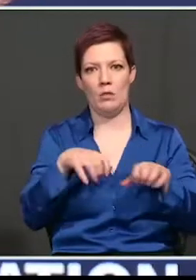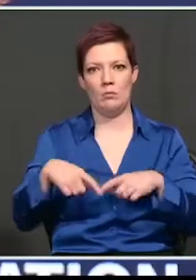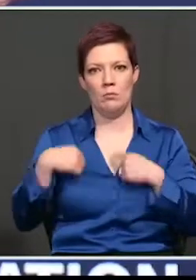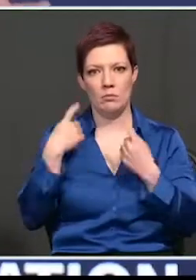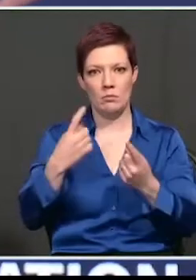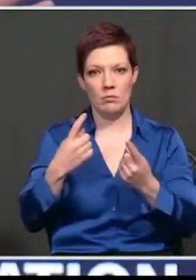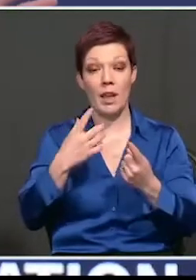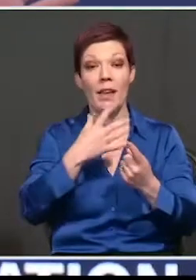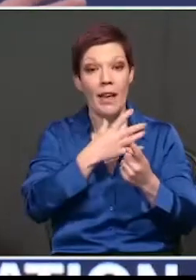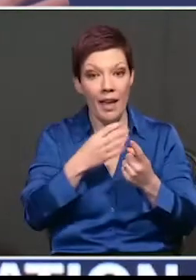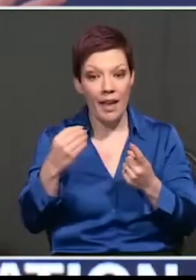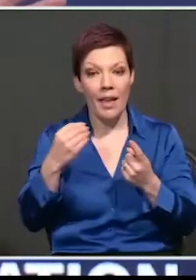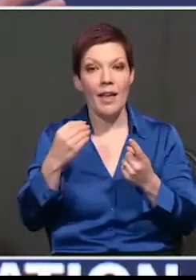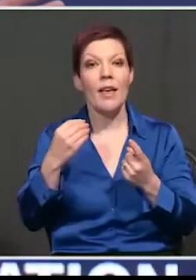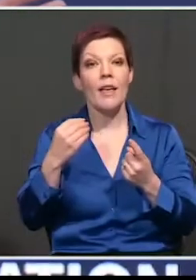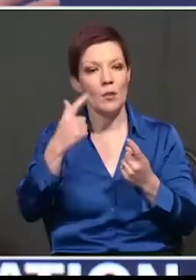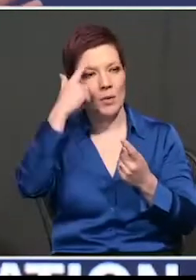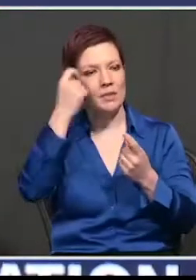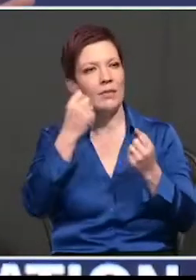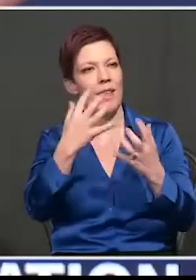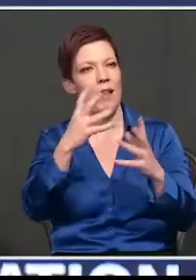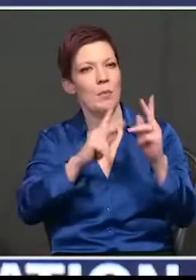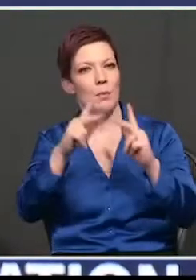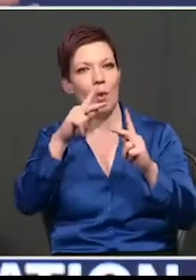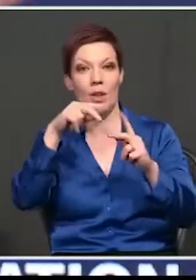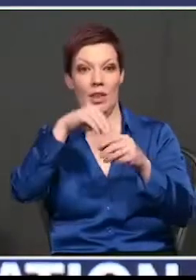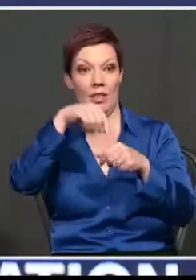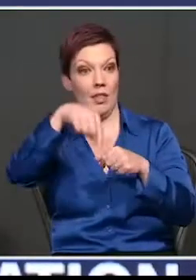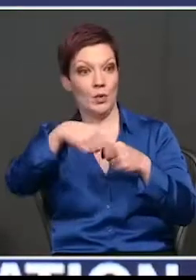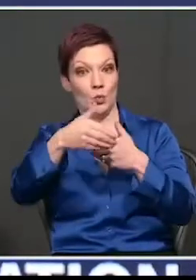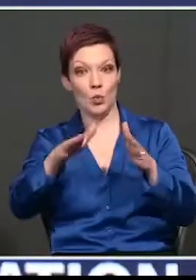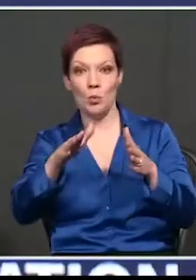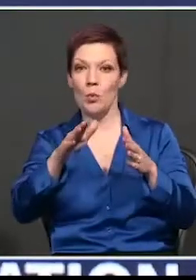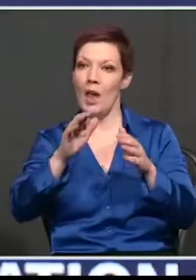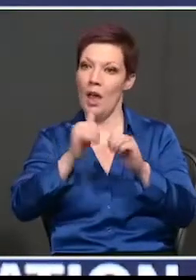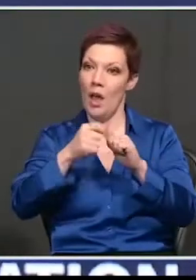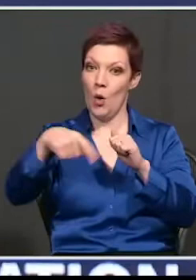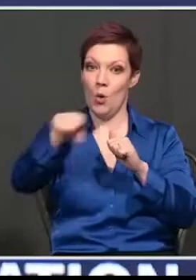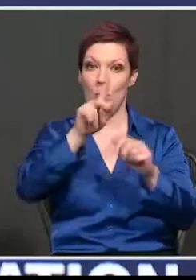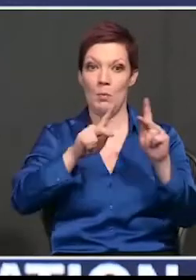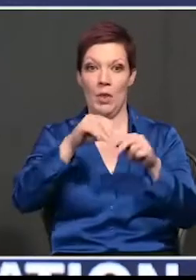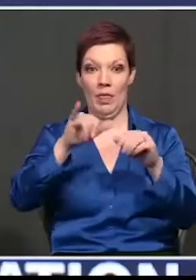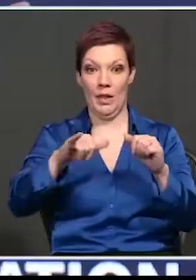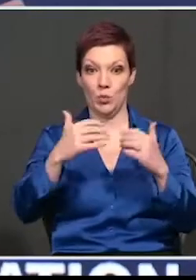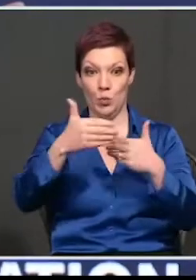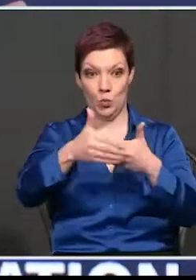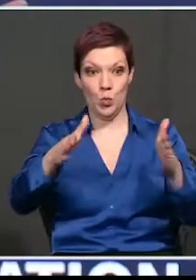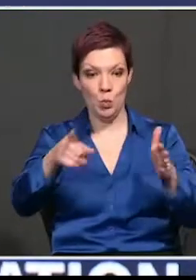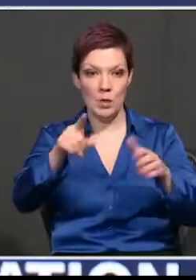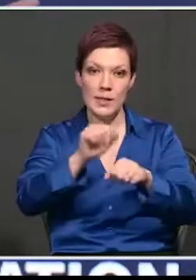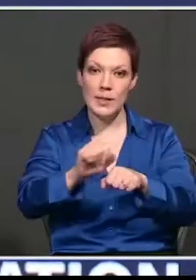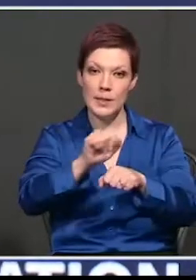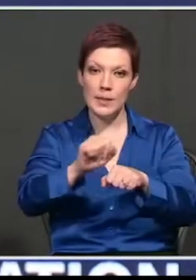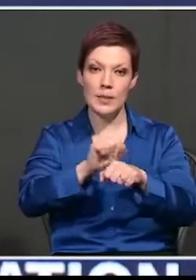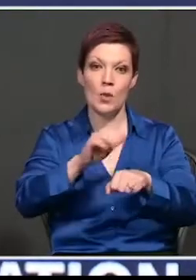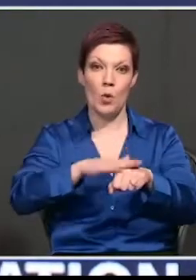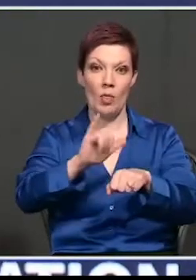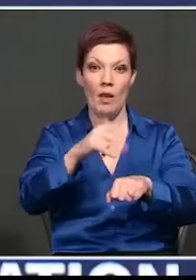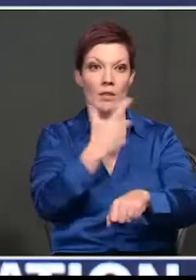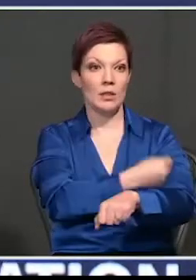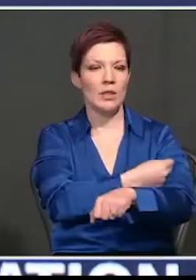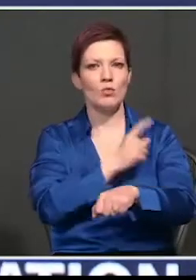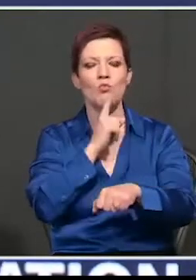And because of a lot of the people in this room, the job you've done on the vaccine together with a lot of others has been a modern day